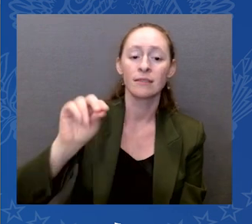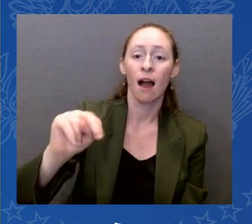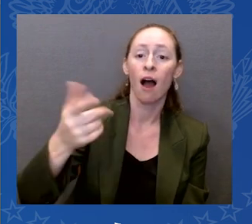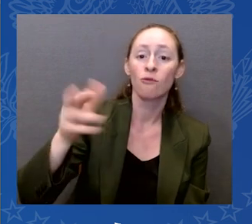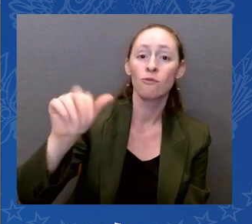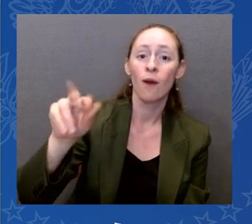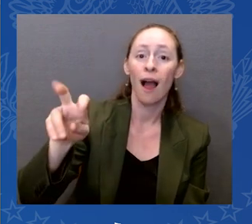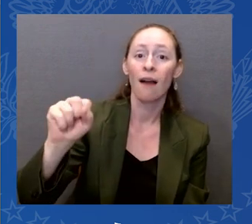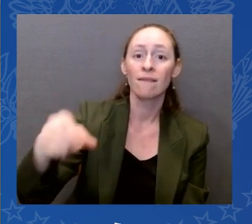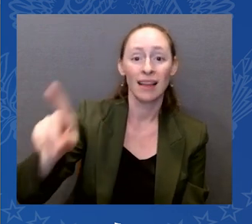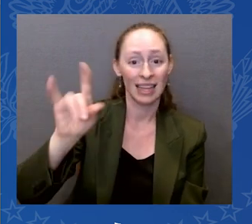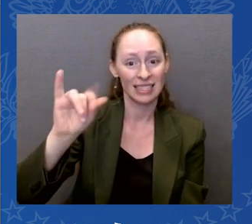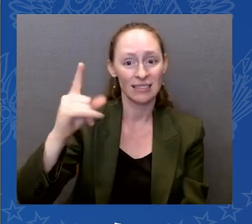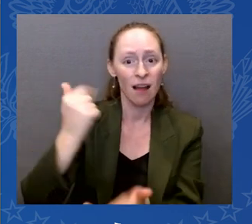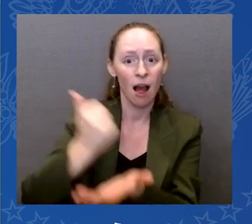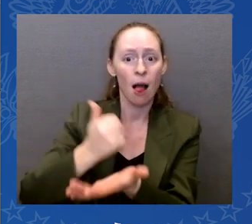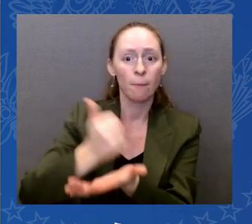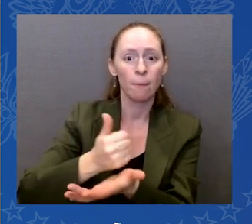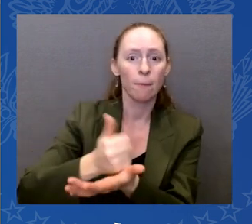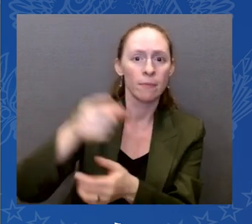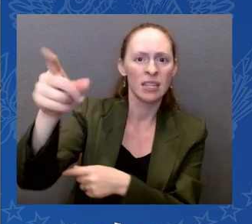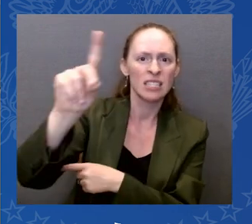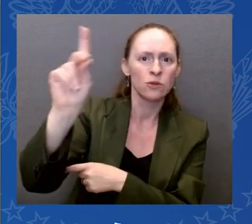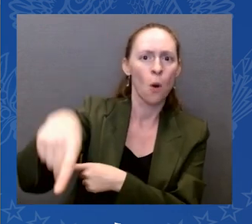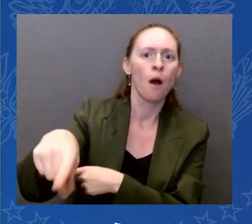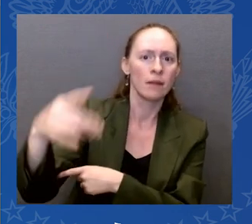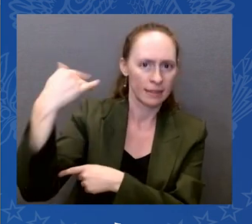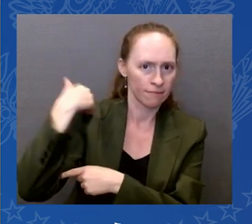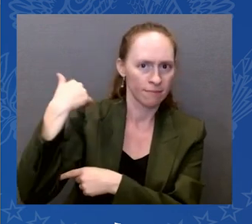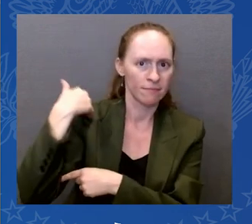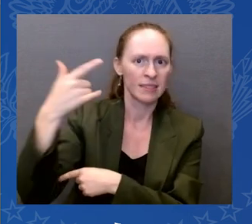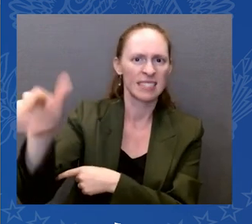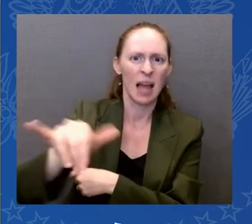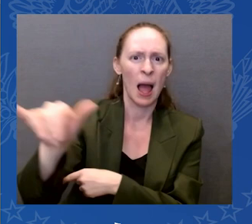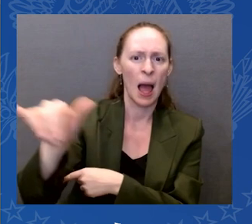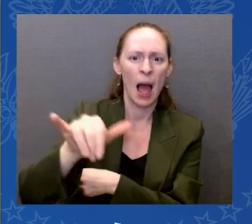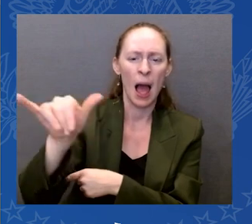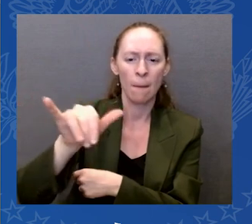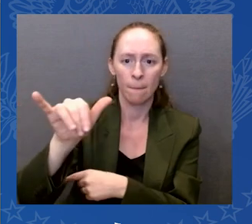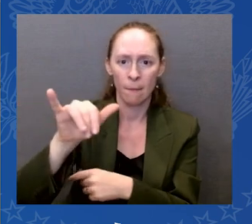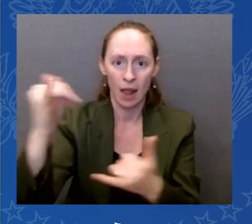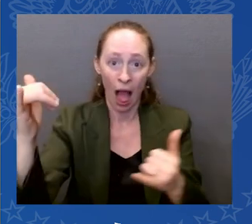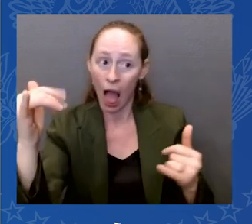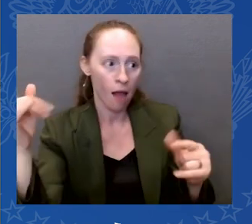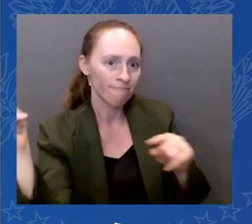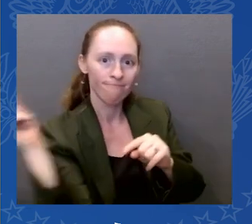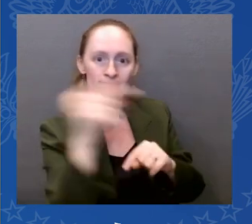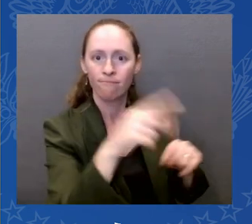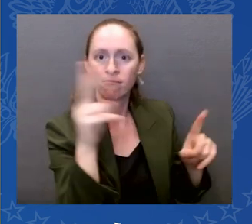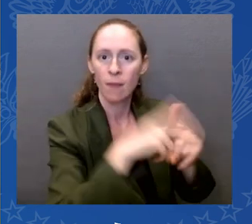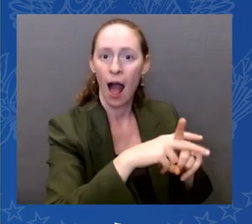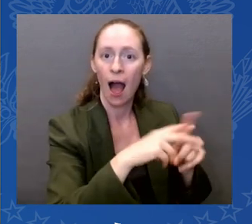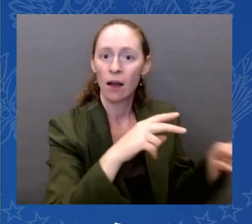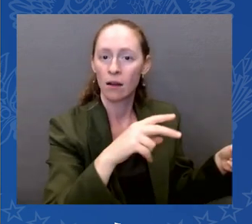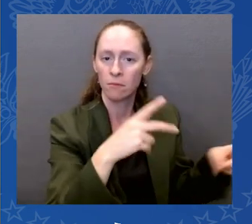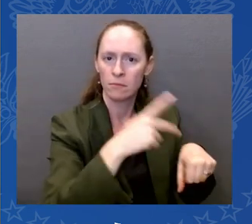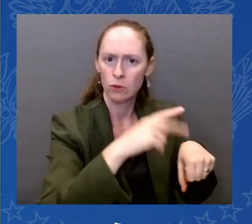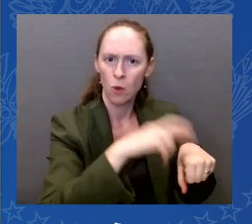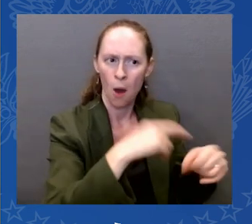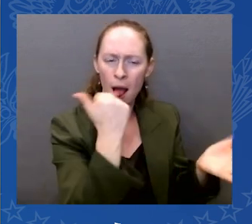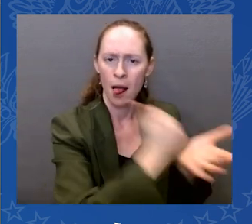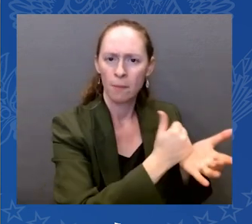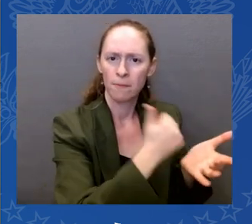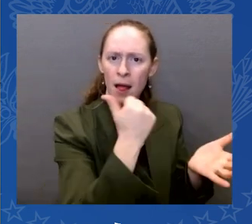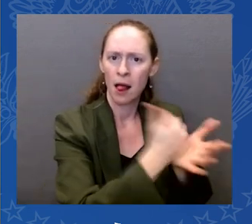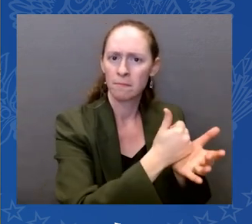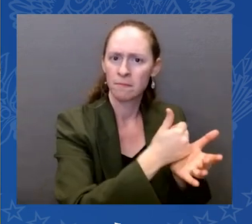President, he helped lead our efforts in Puerto Rico as well. We are committed. We're committed. Together, we passed once-in-a-generation